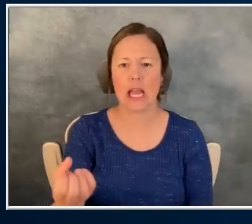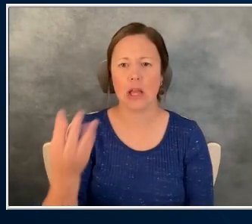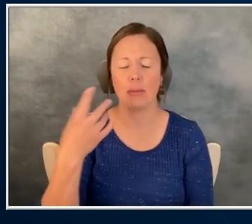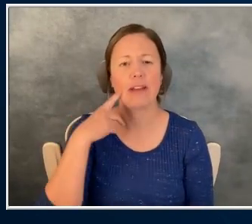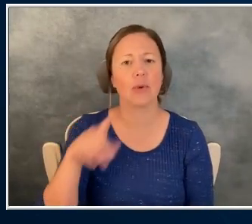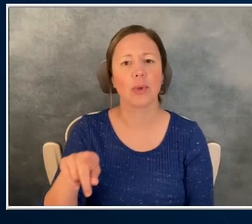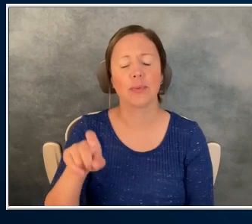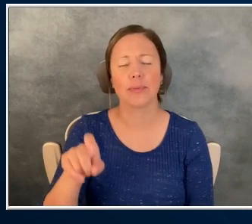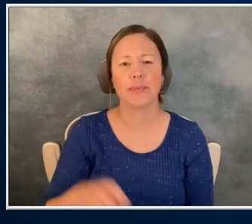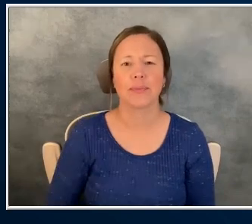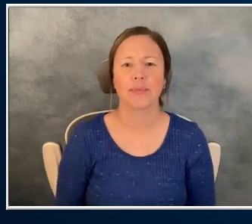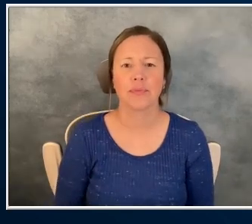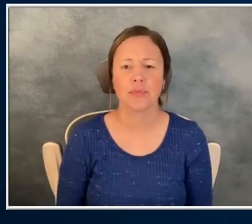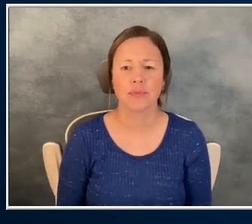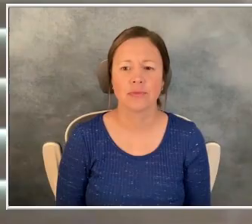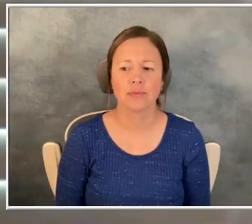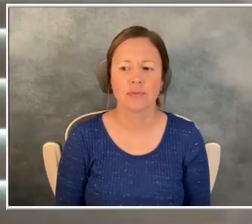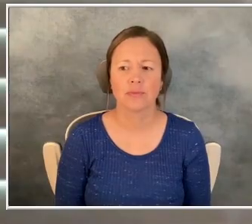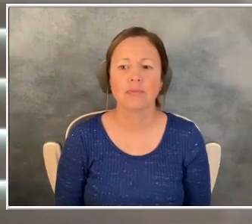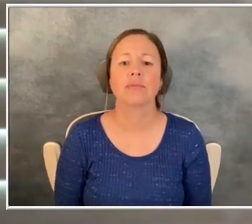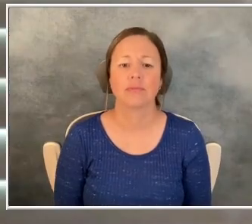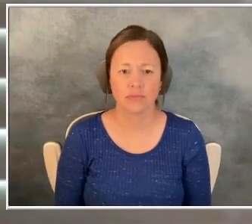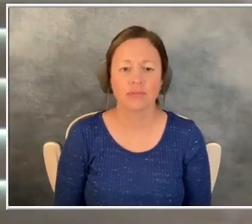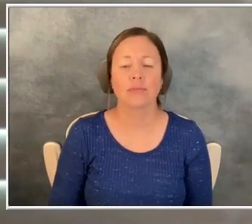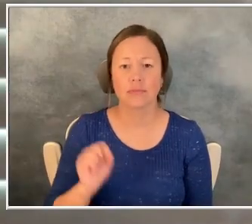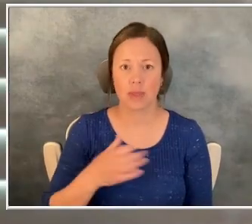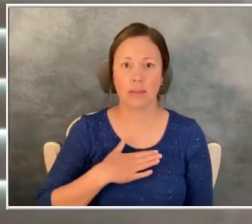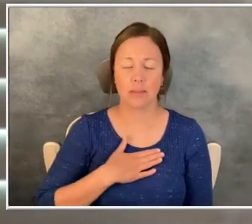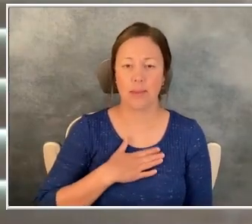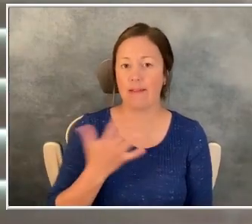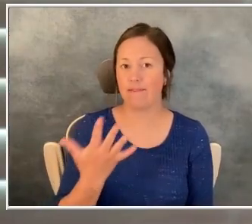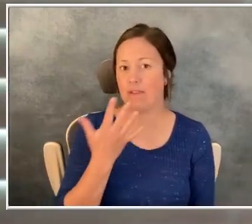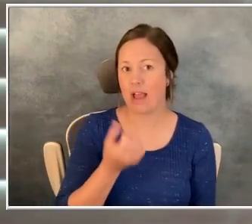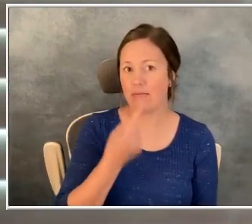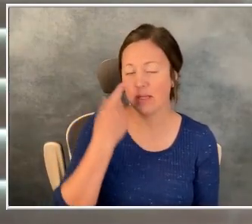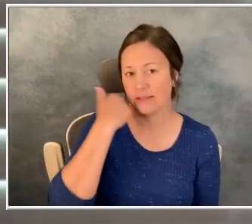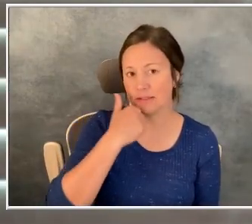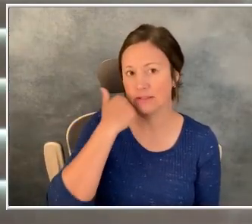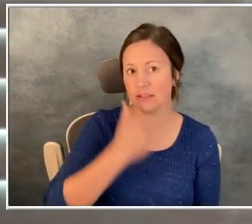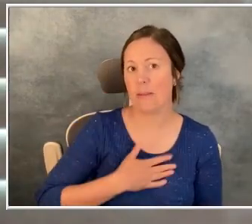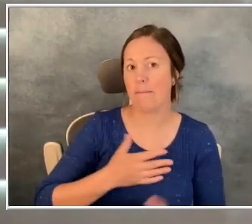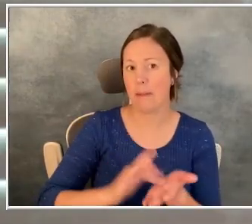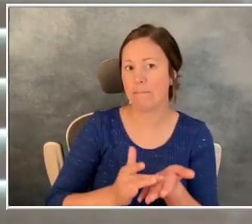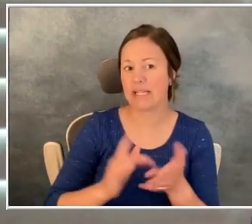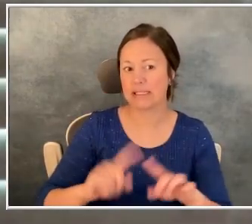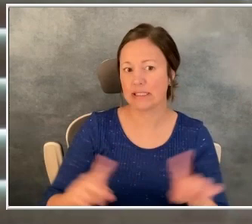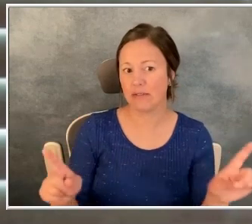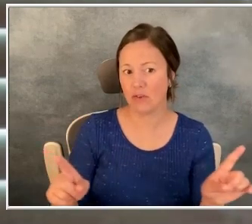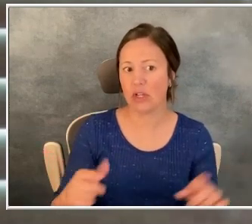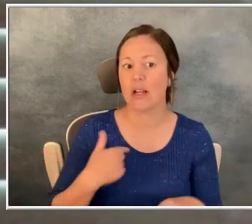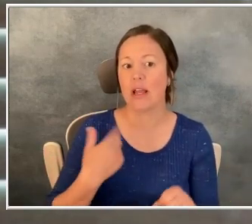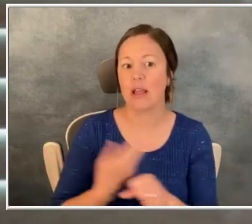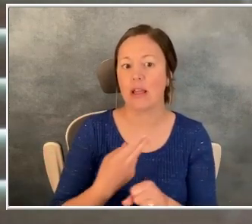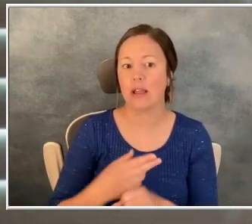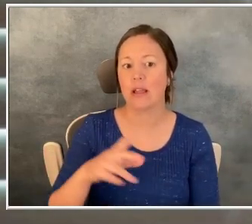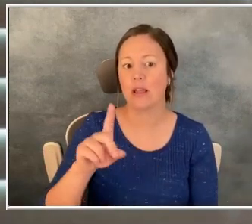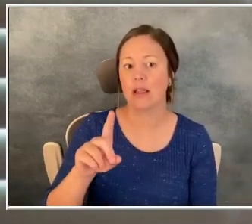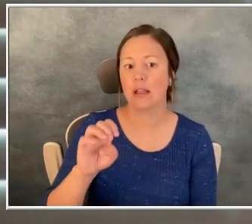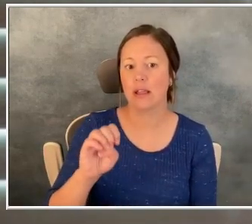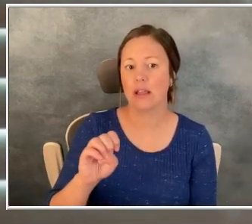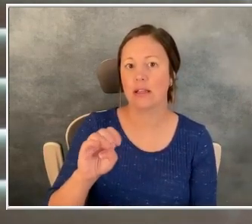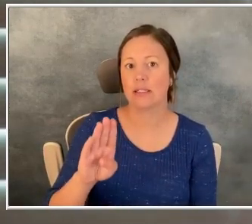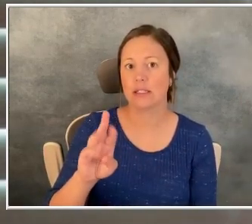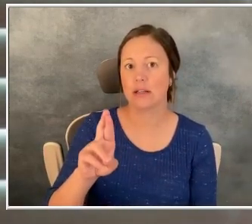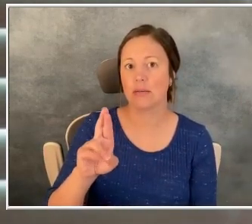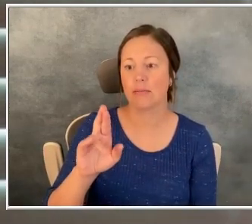you? Yeah. So I take five pills a day and my drugs are a little bit different. I take, uh, Dubrafinib and